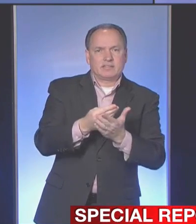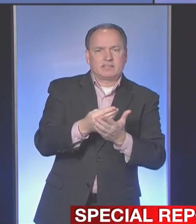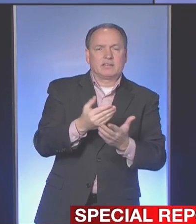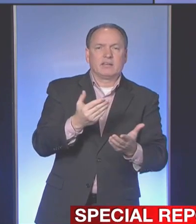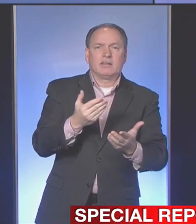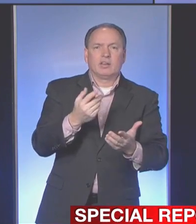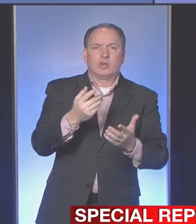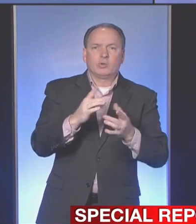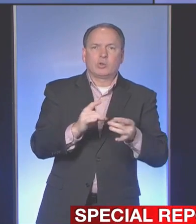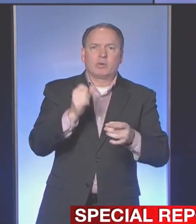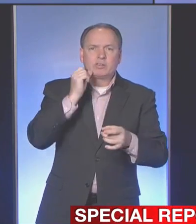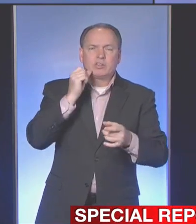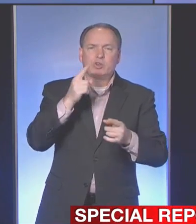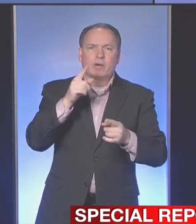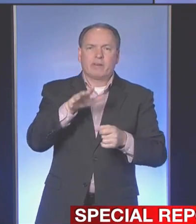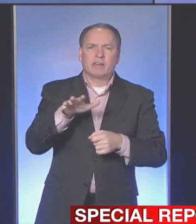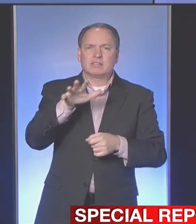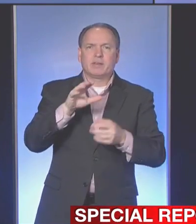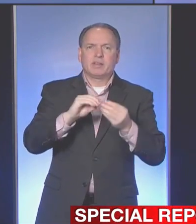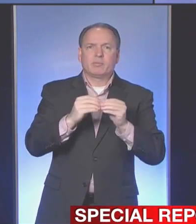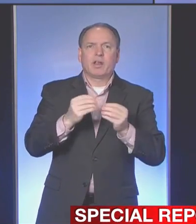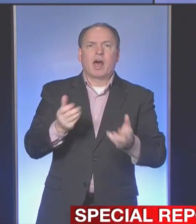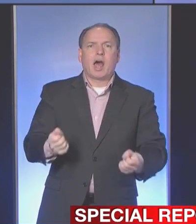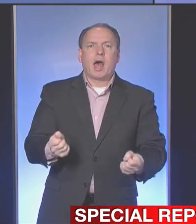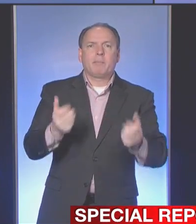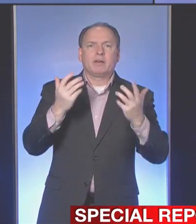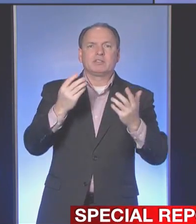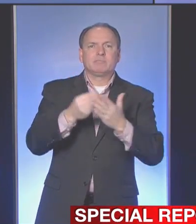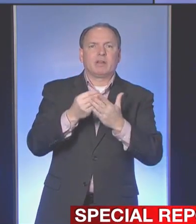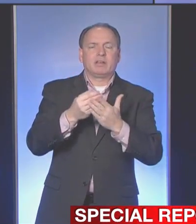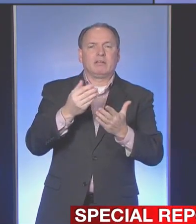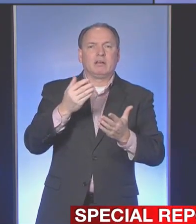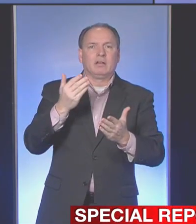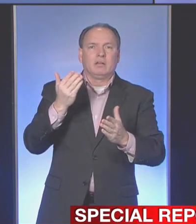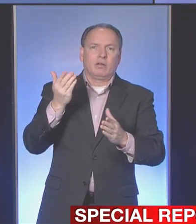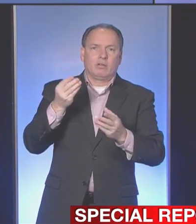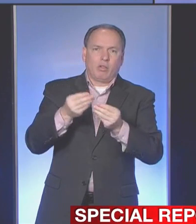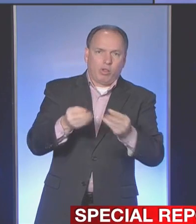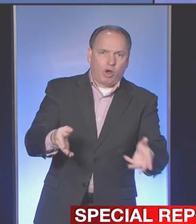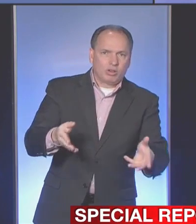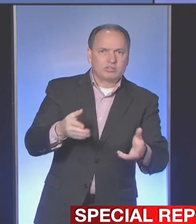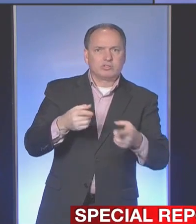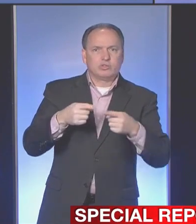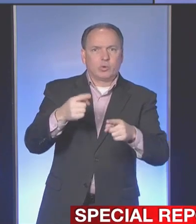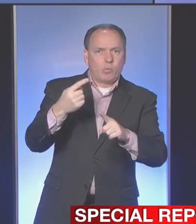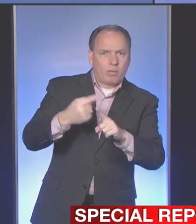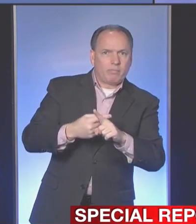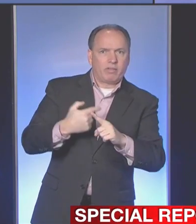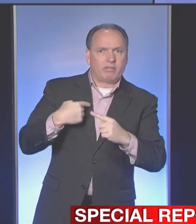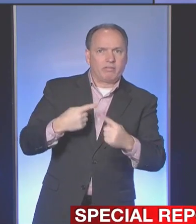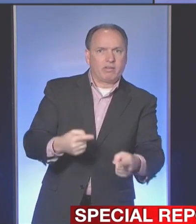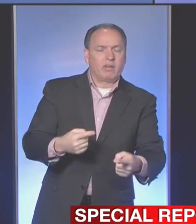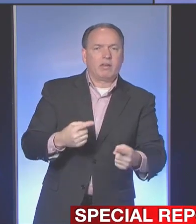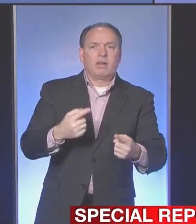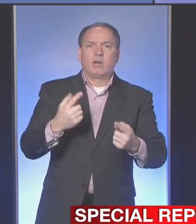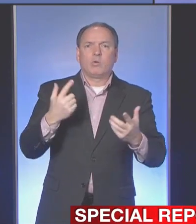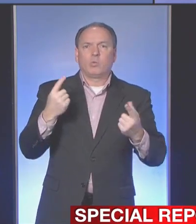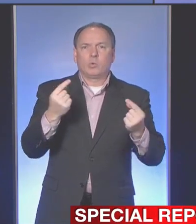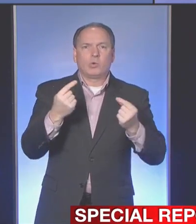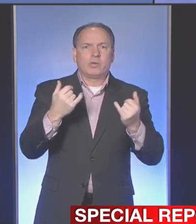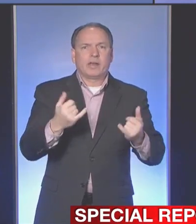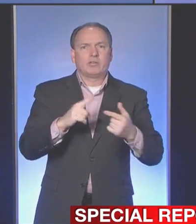an estimated number for how much revenue the county has lost over the last month and what is the county doing to offset those losses?